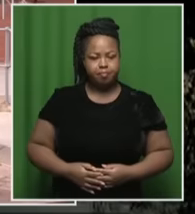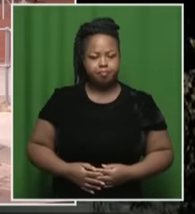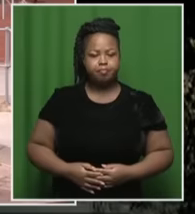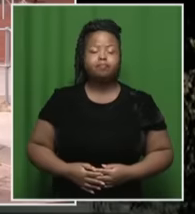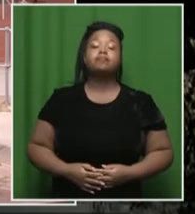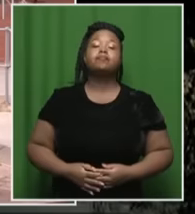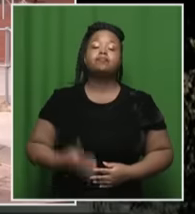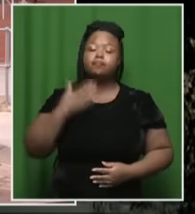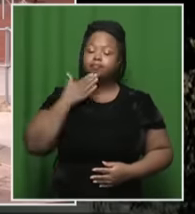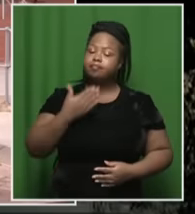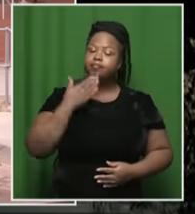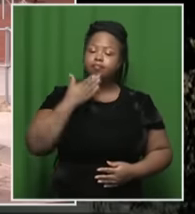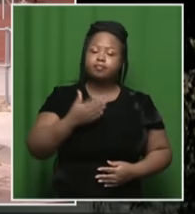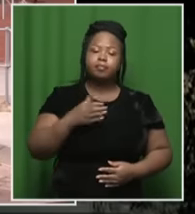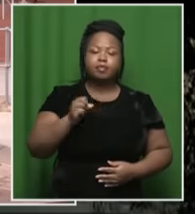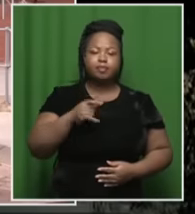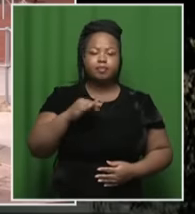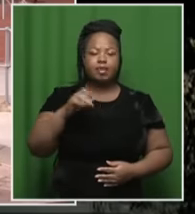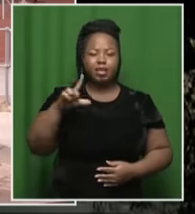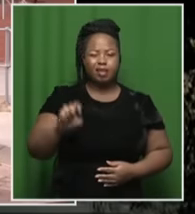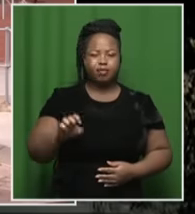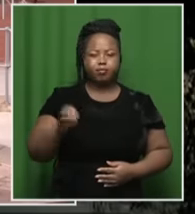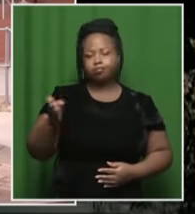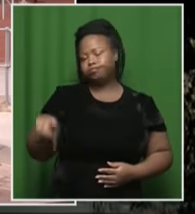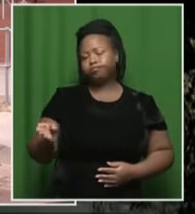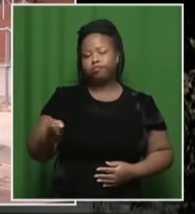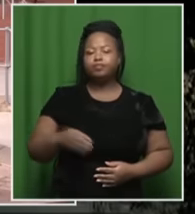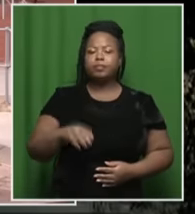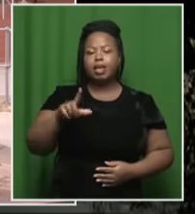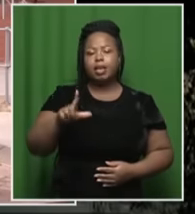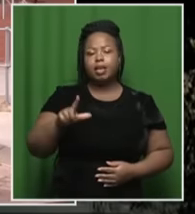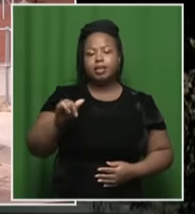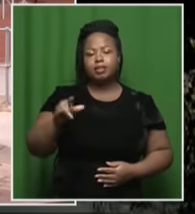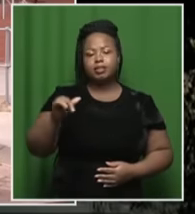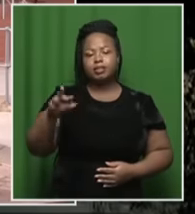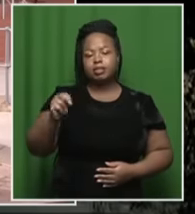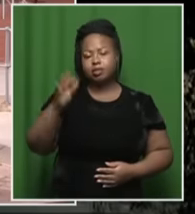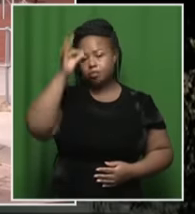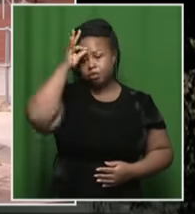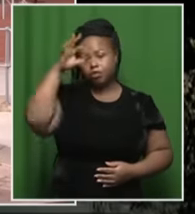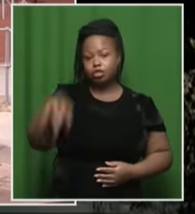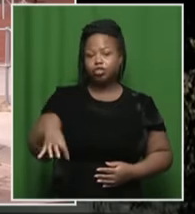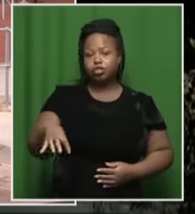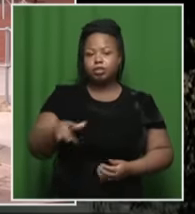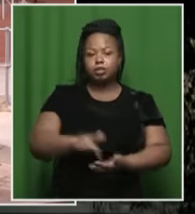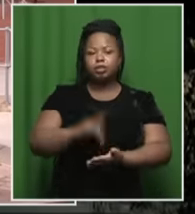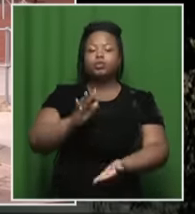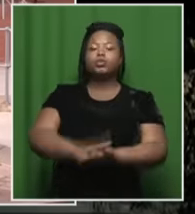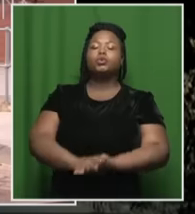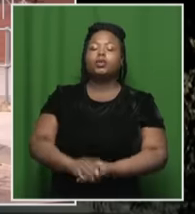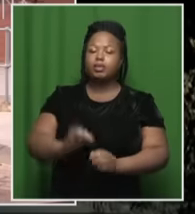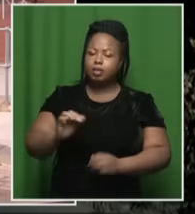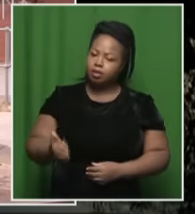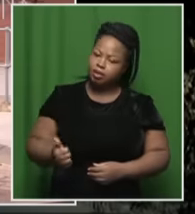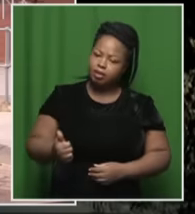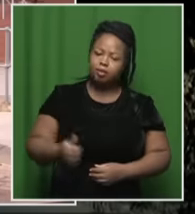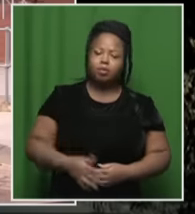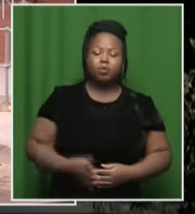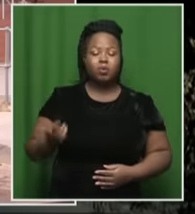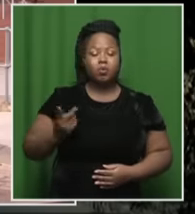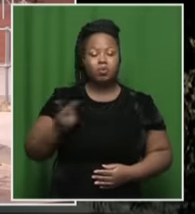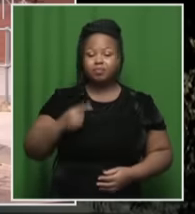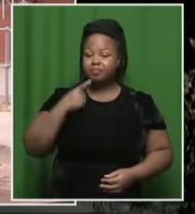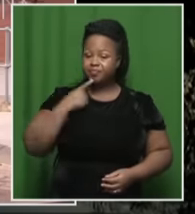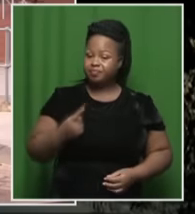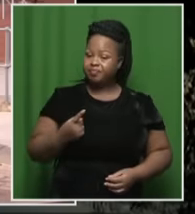Well, thanks so much, Samkele Maseko. That's at the Littleton Police Station in Centurion. And from there, as Samkele had indicated,